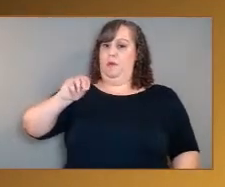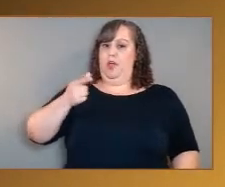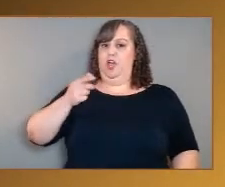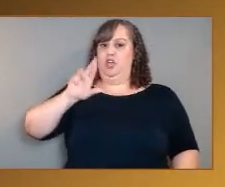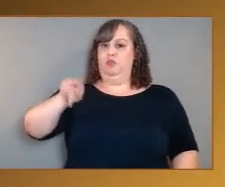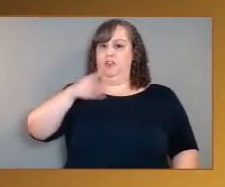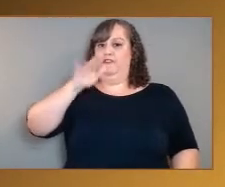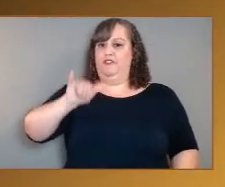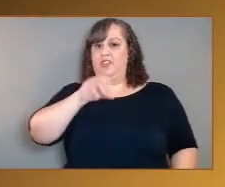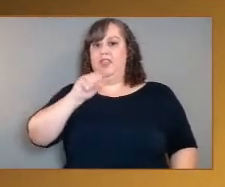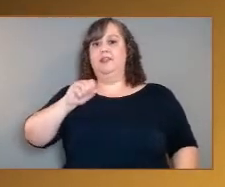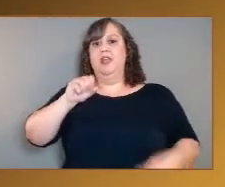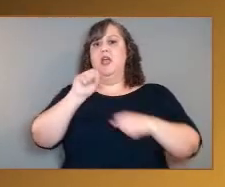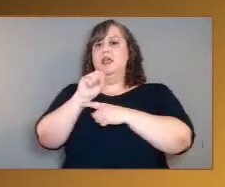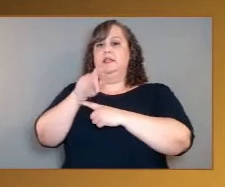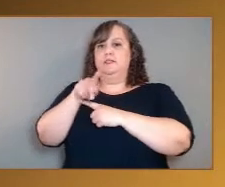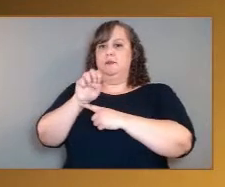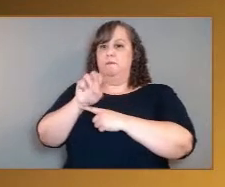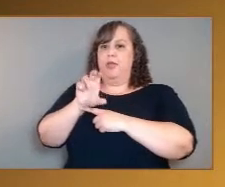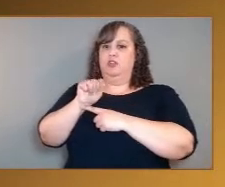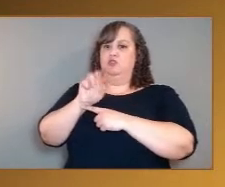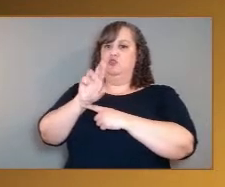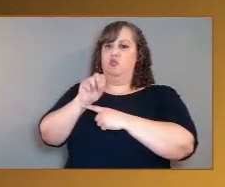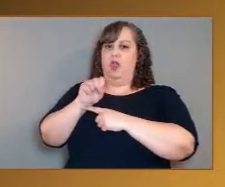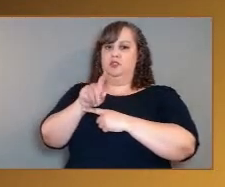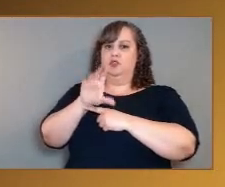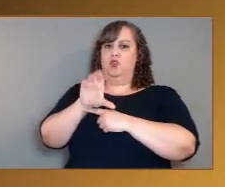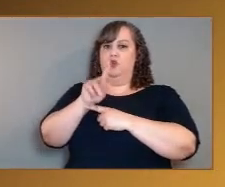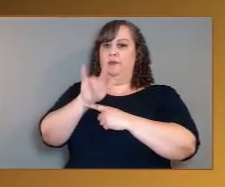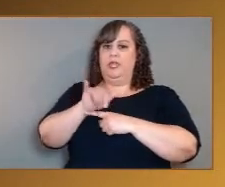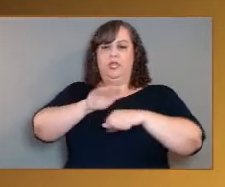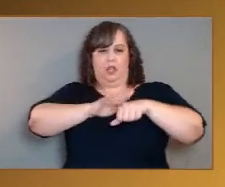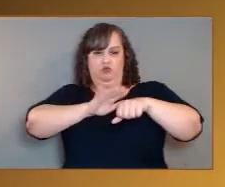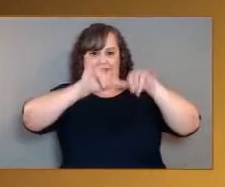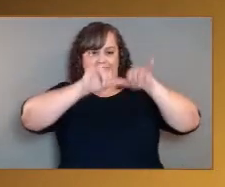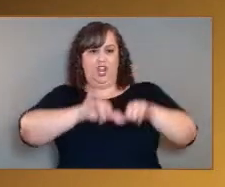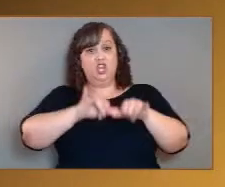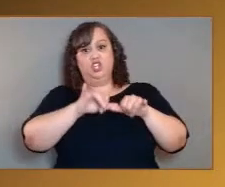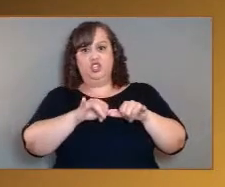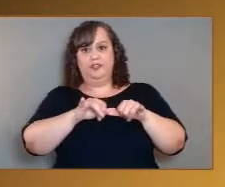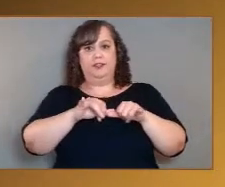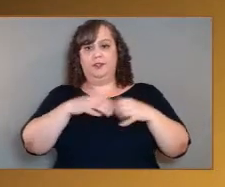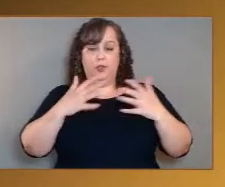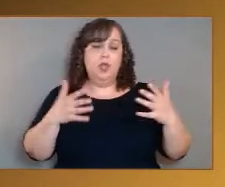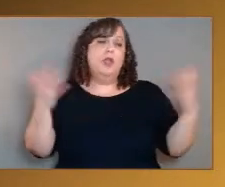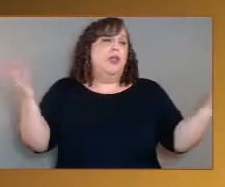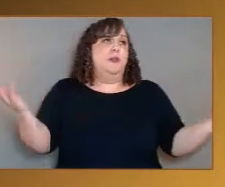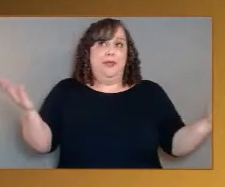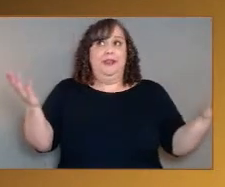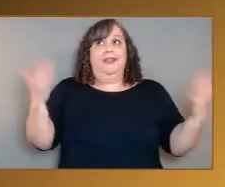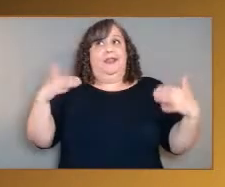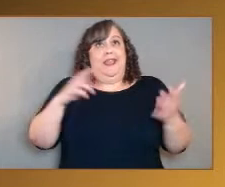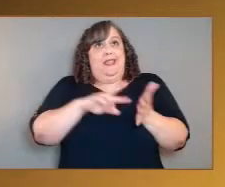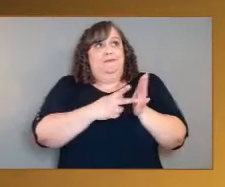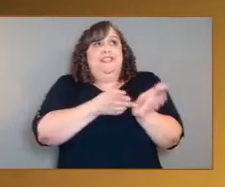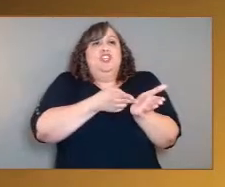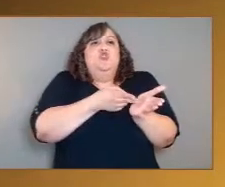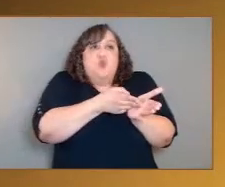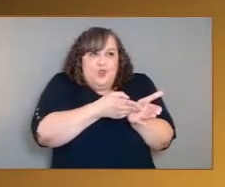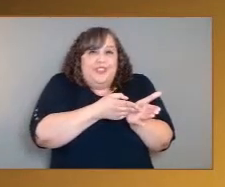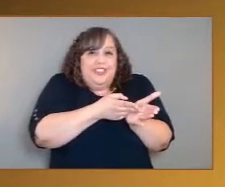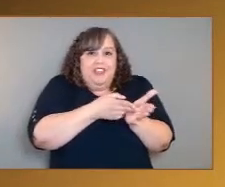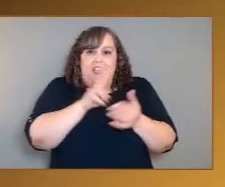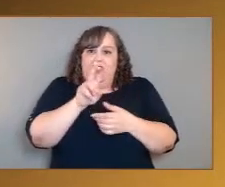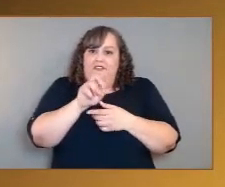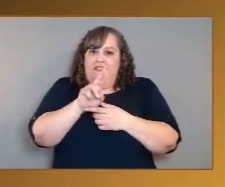And, you know, it's been so long since we have been to Venus that there are these ideas from about 30 years ago that I like to call myths that are still